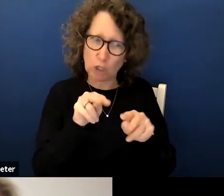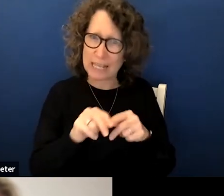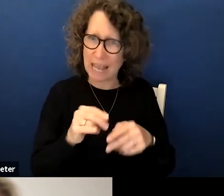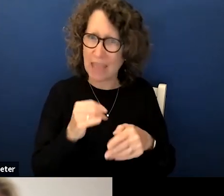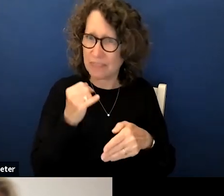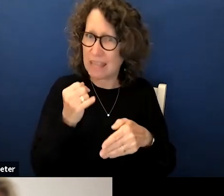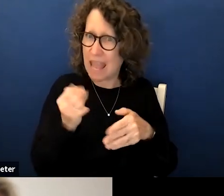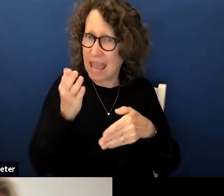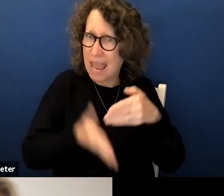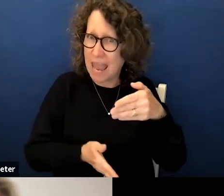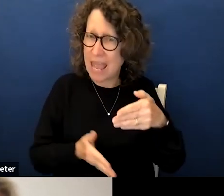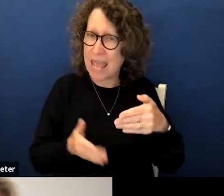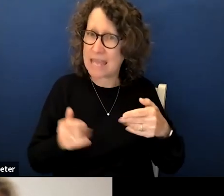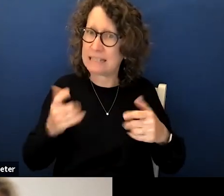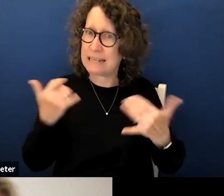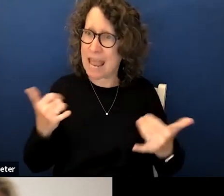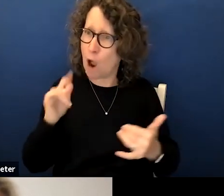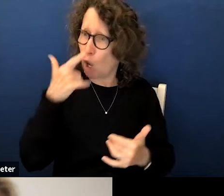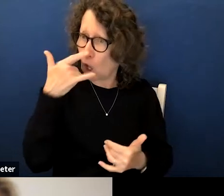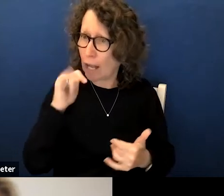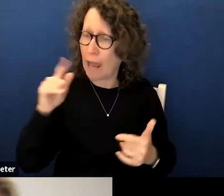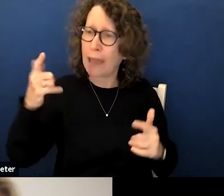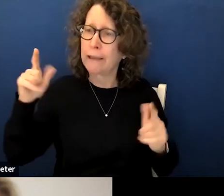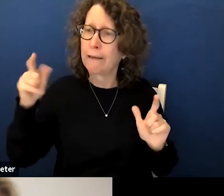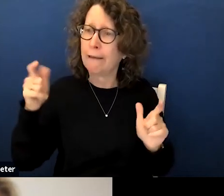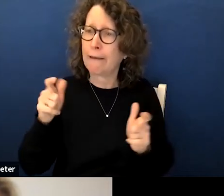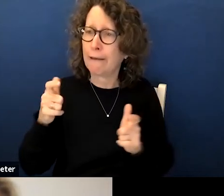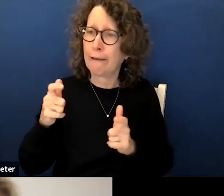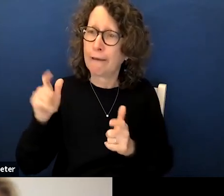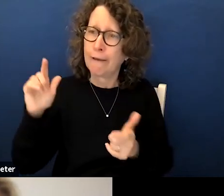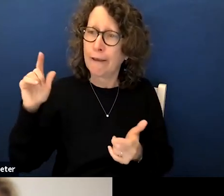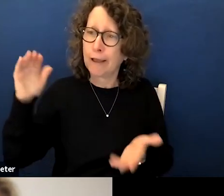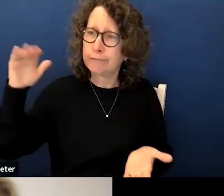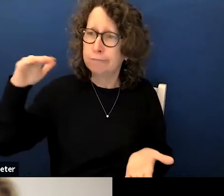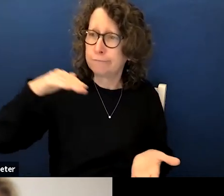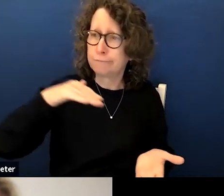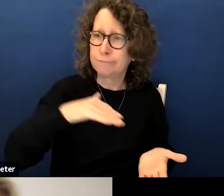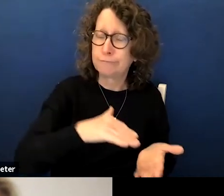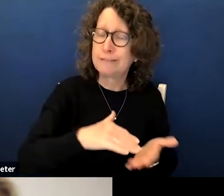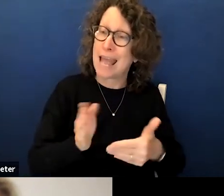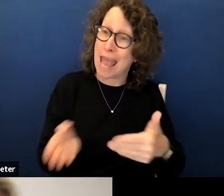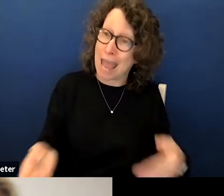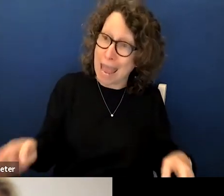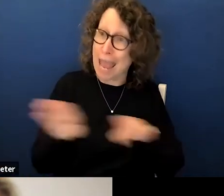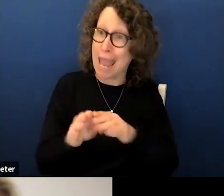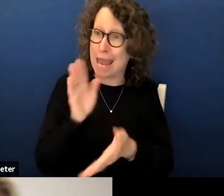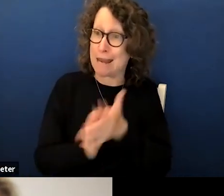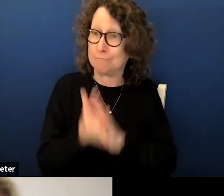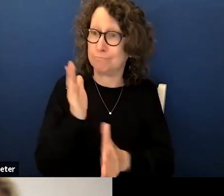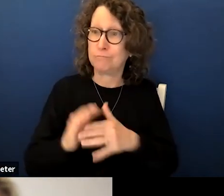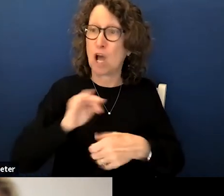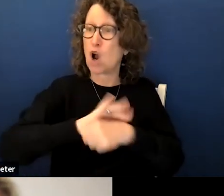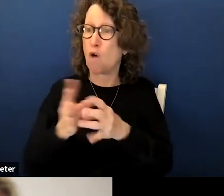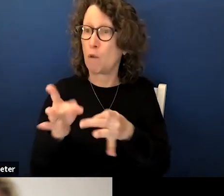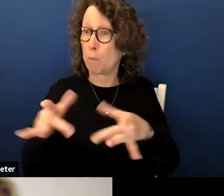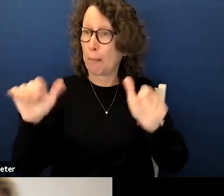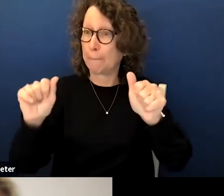pandemic it is winding down it doesn't really ever end COVID will not end